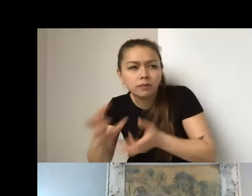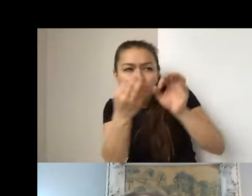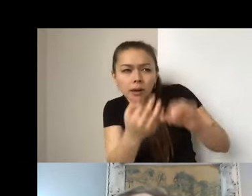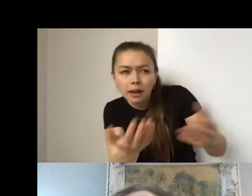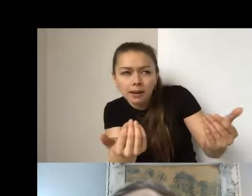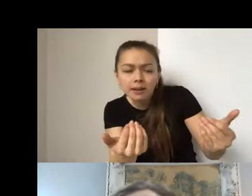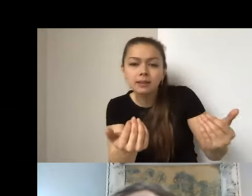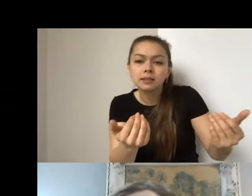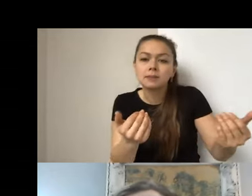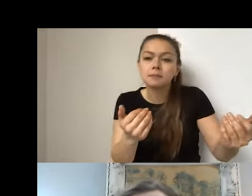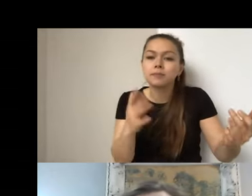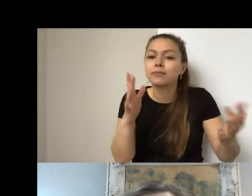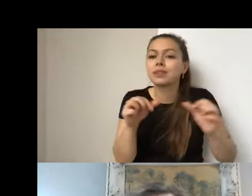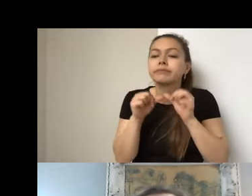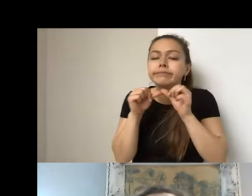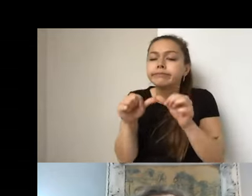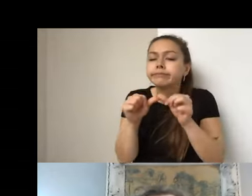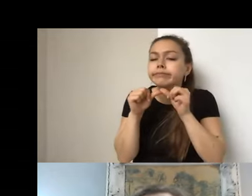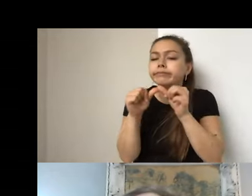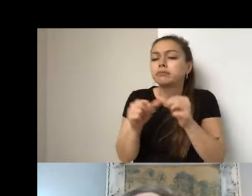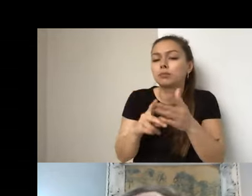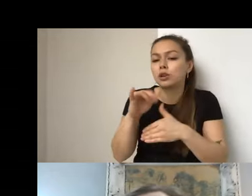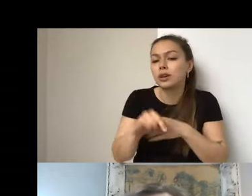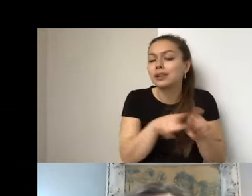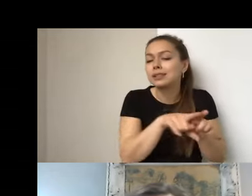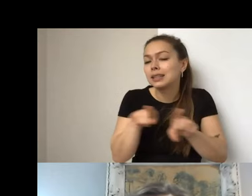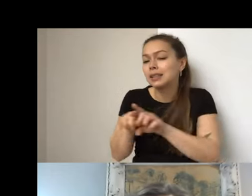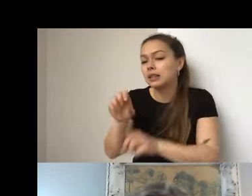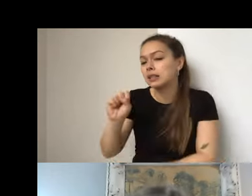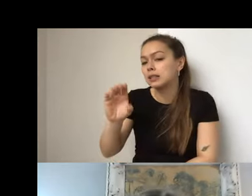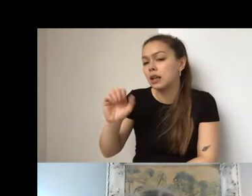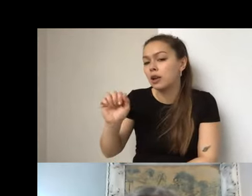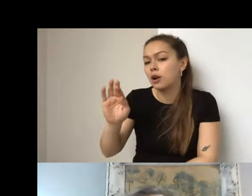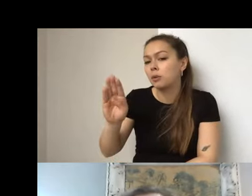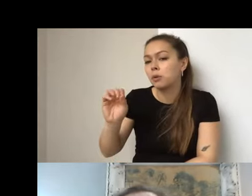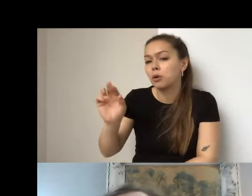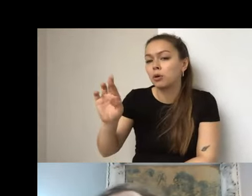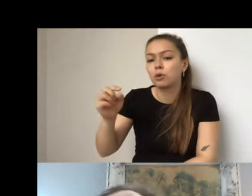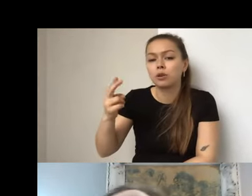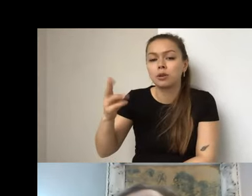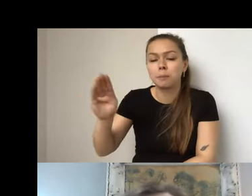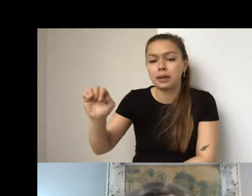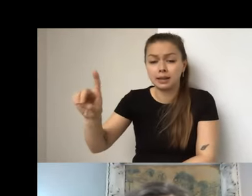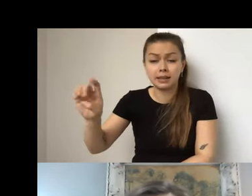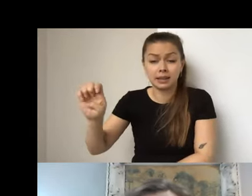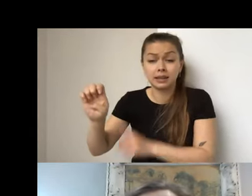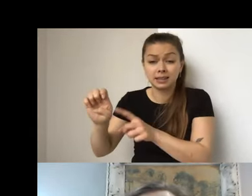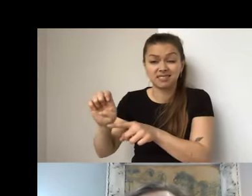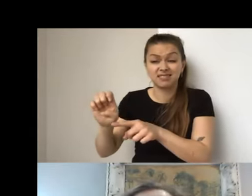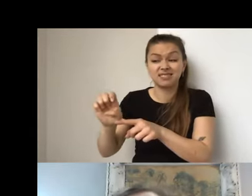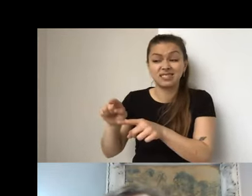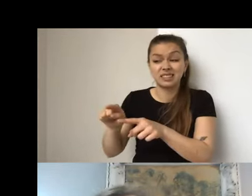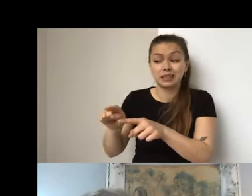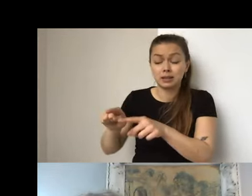similar to what Scarborough made, um, did this is, this has influenced, um, and informed future projects.